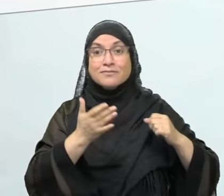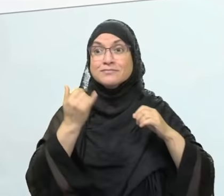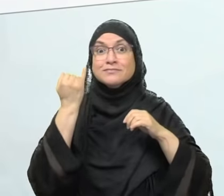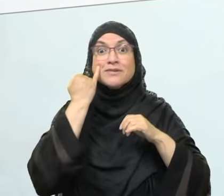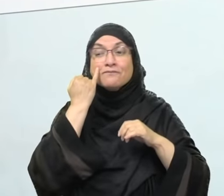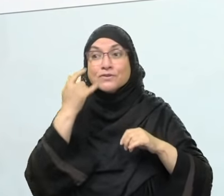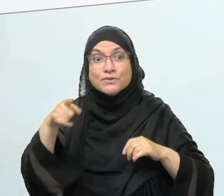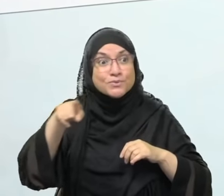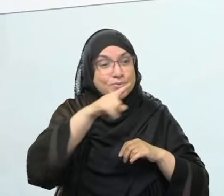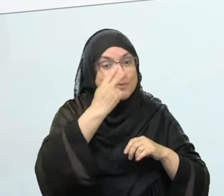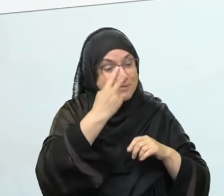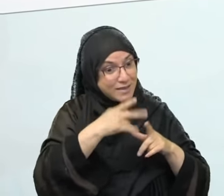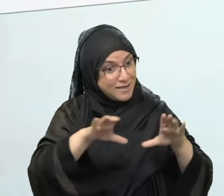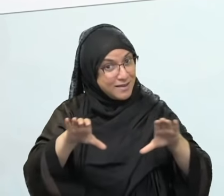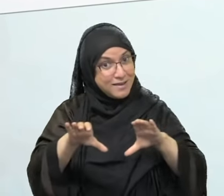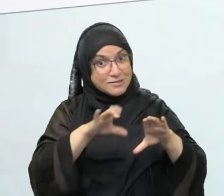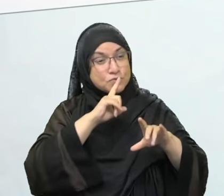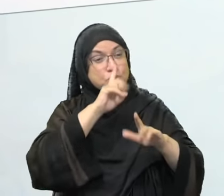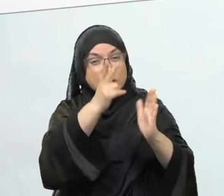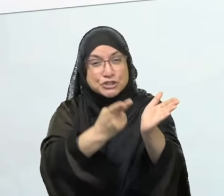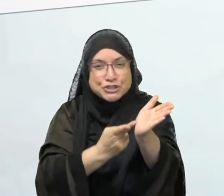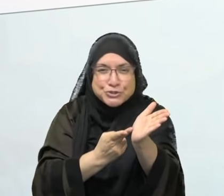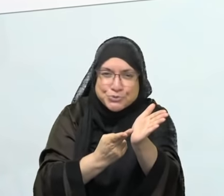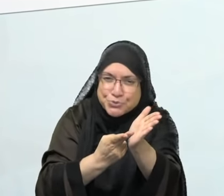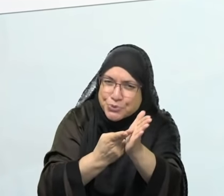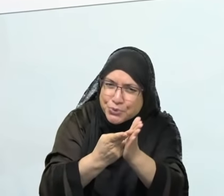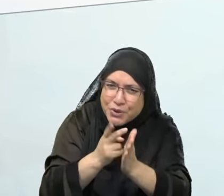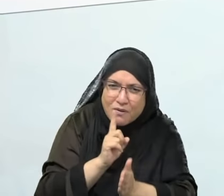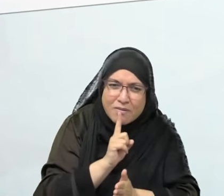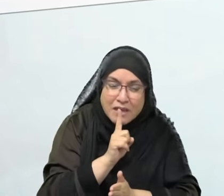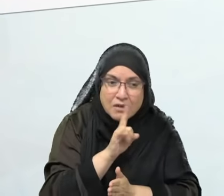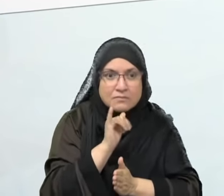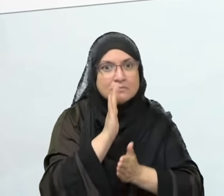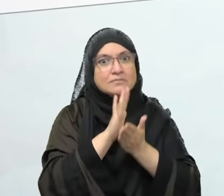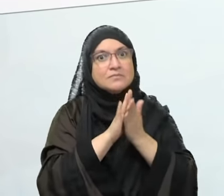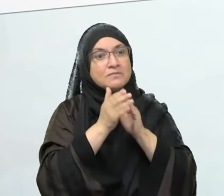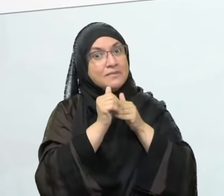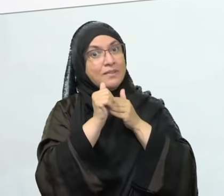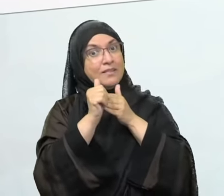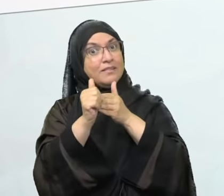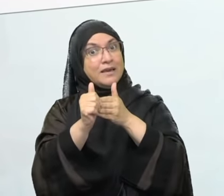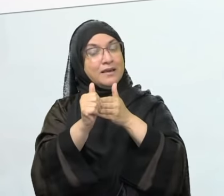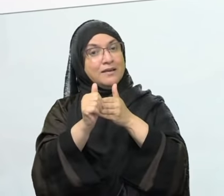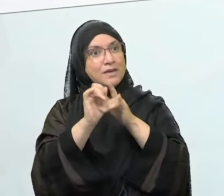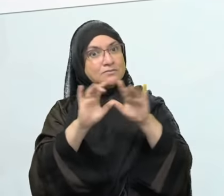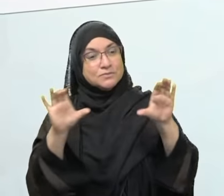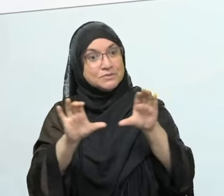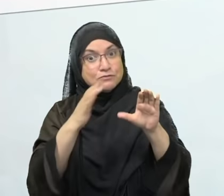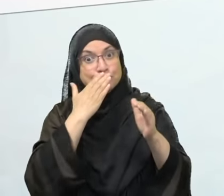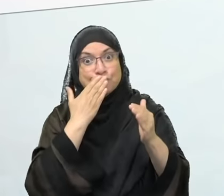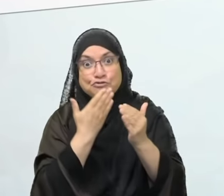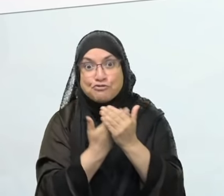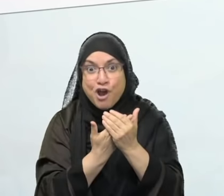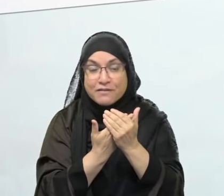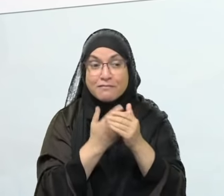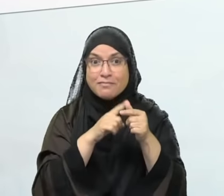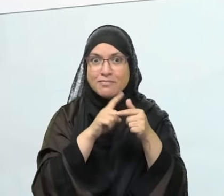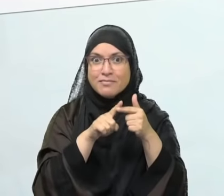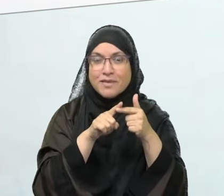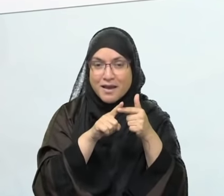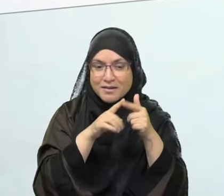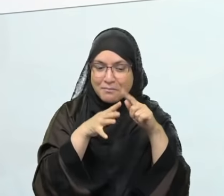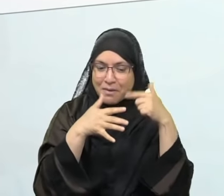to all forms of good deeds. When a person is a truthful person, when they are sincere